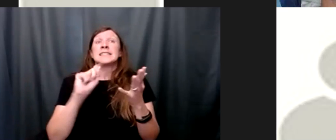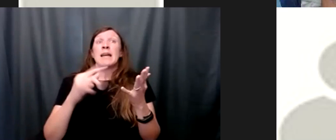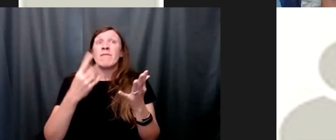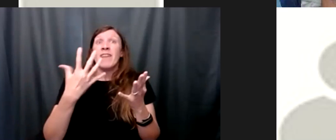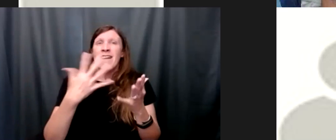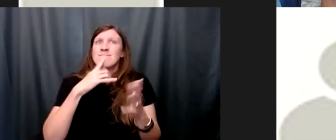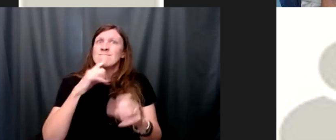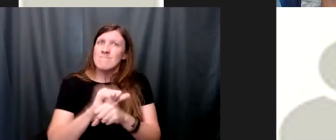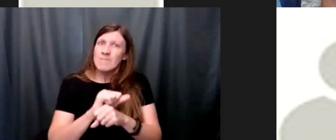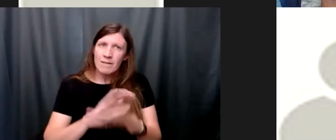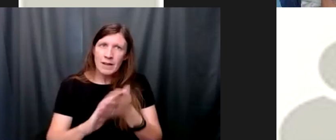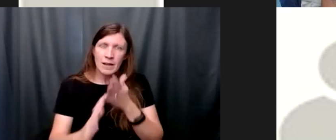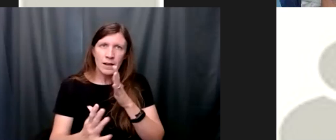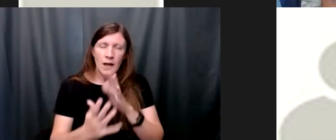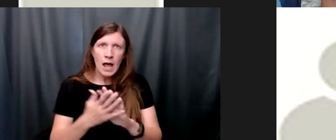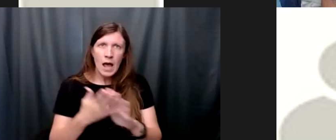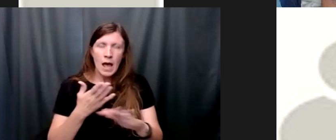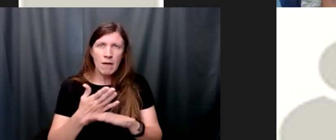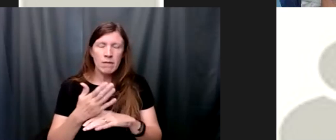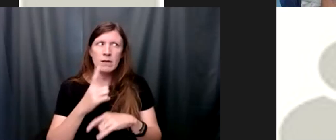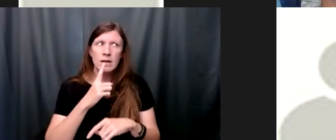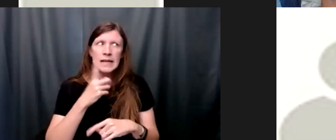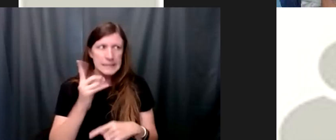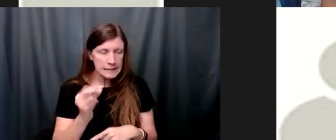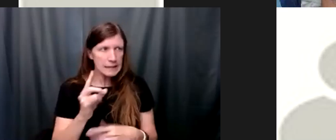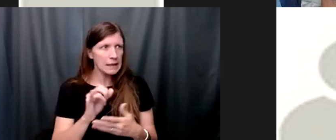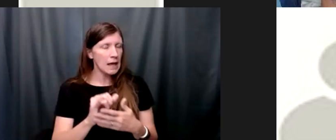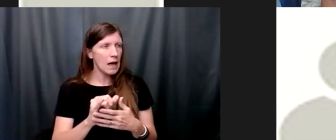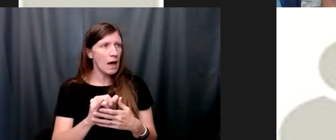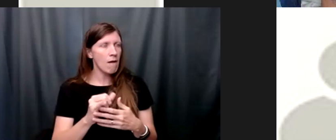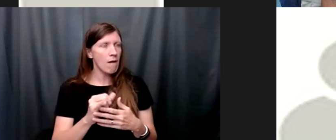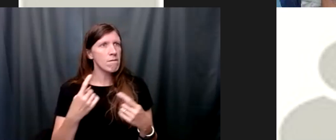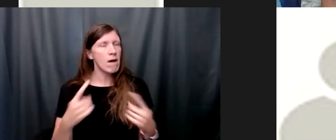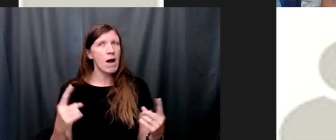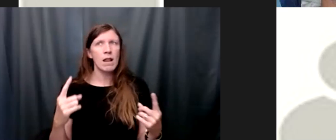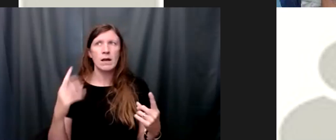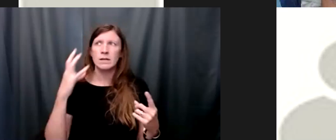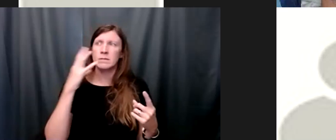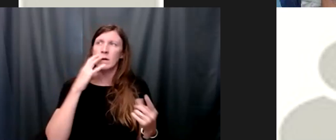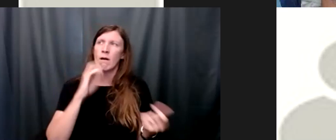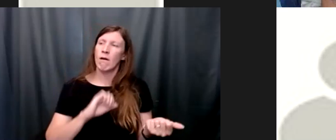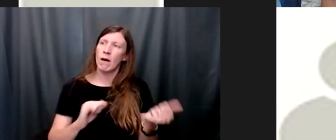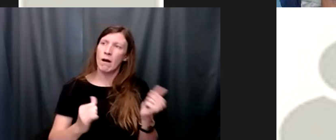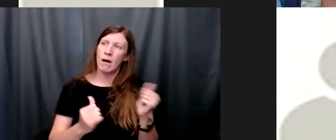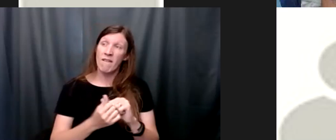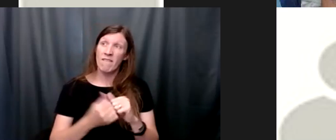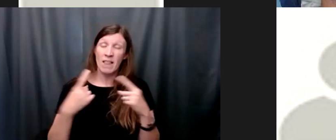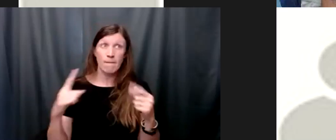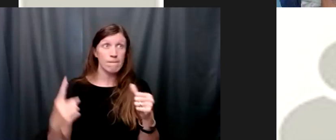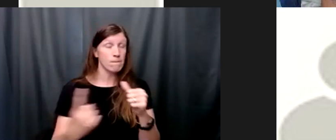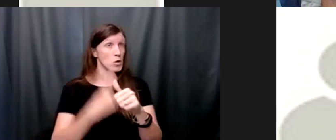i experienced incredible transformation it was like for the first time my head and my heart were connected